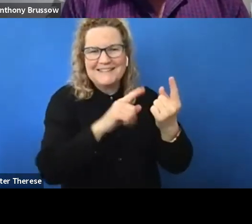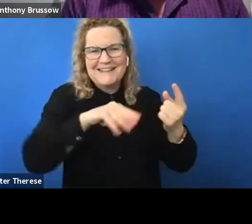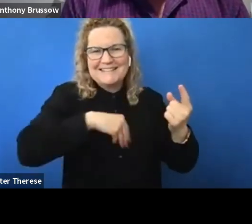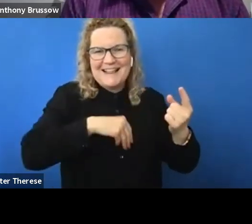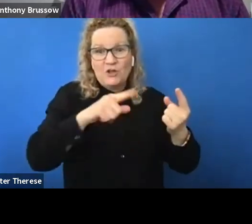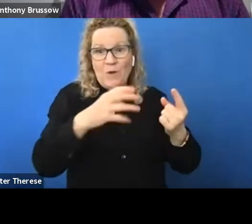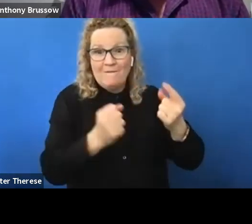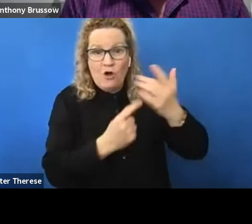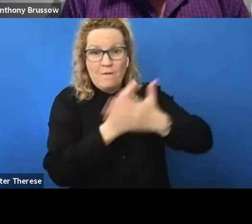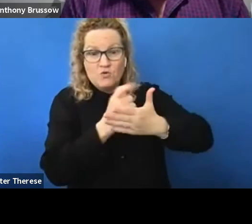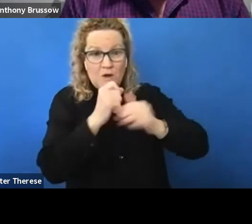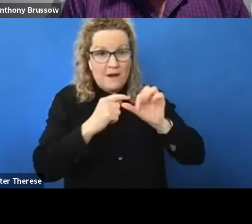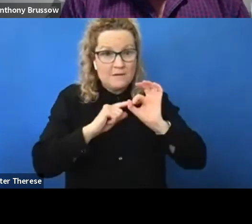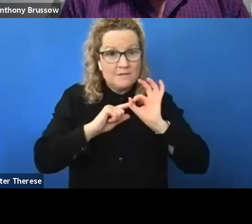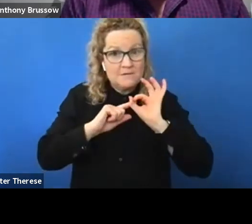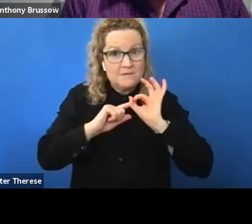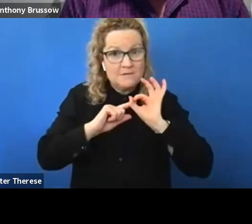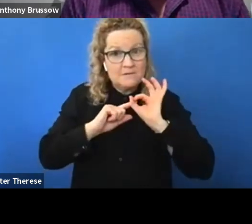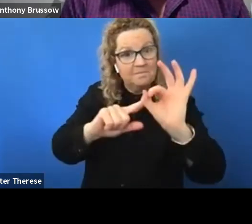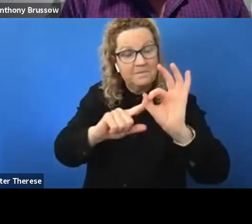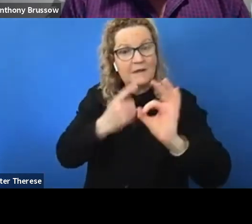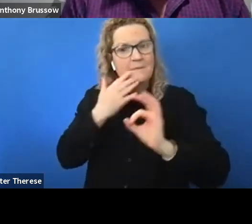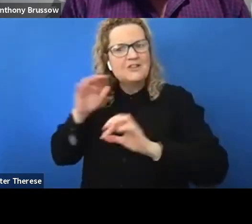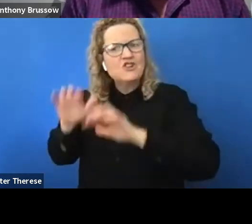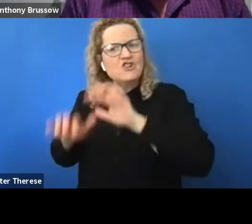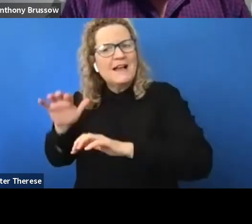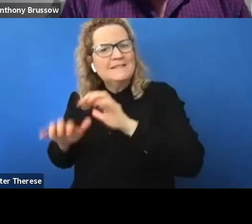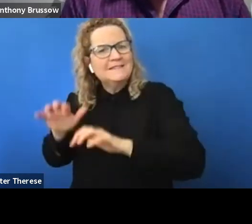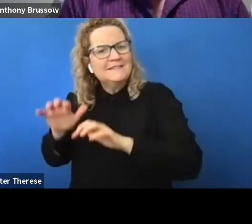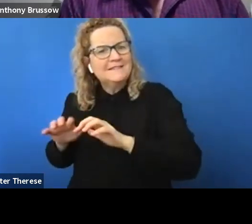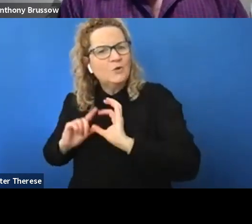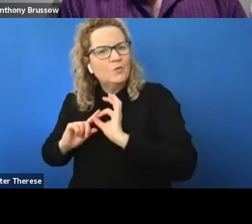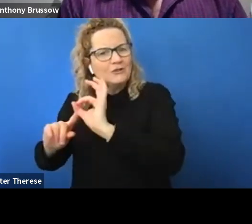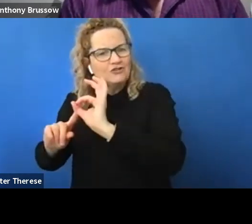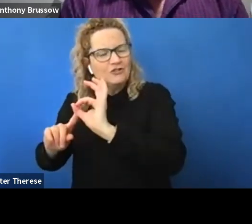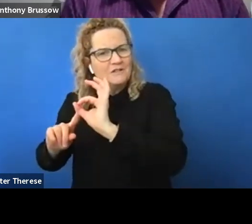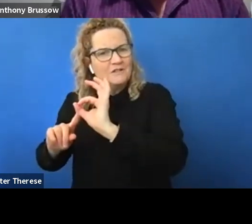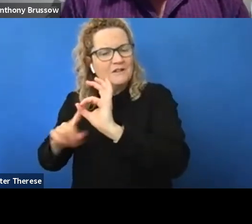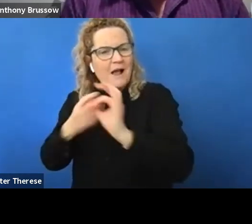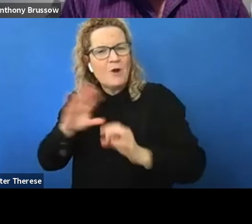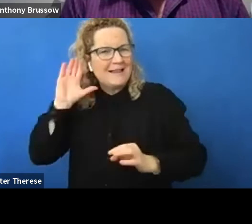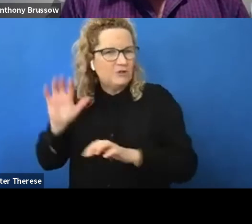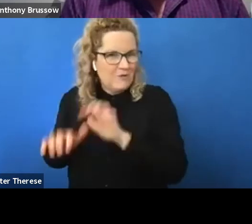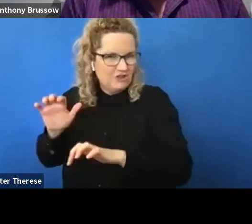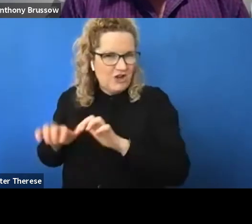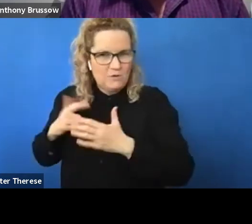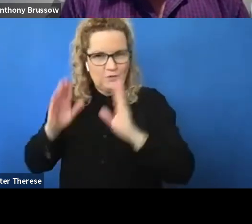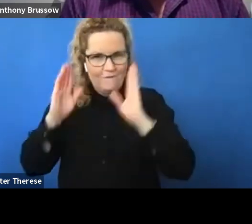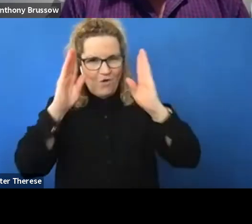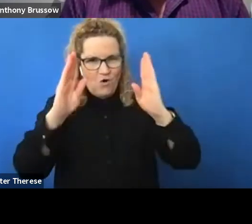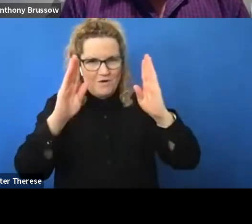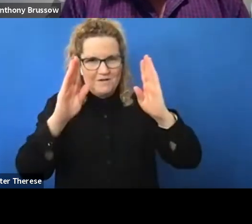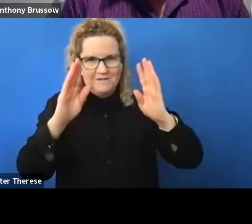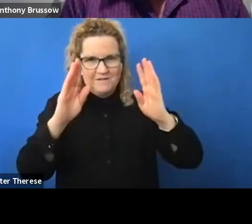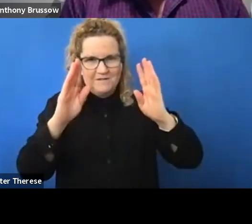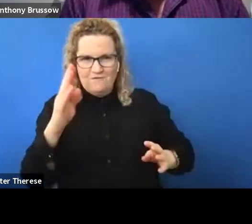questions uh so if you could put those questions in the chat um I'm not listening to the chat because I want to focus my